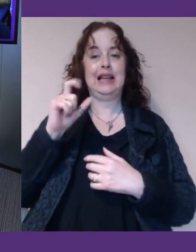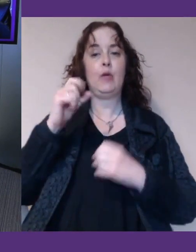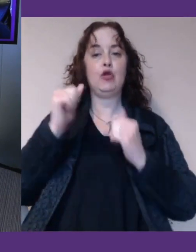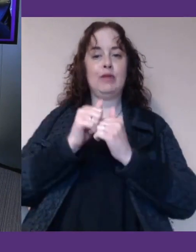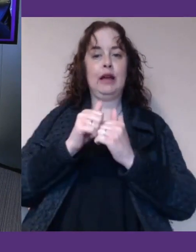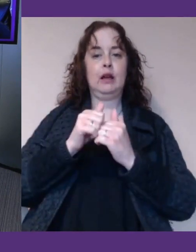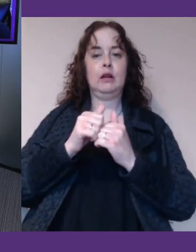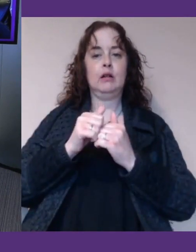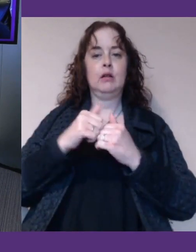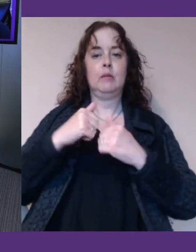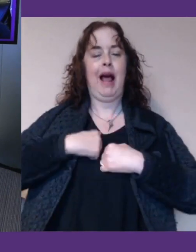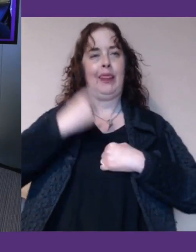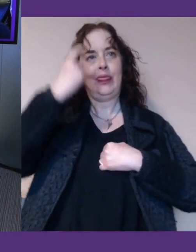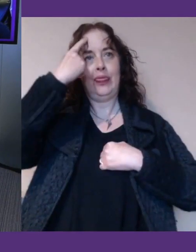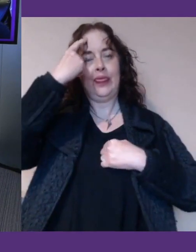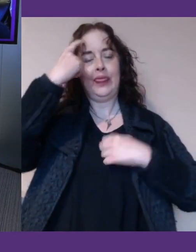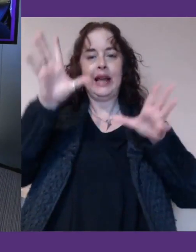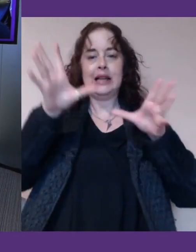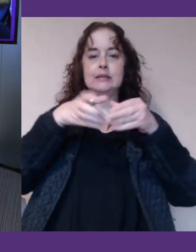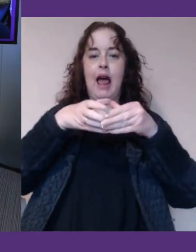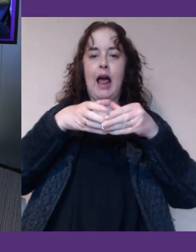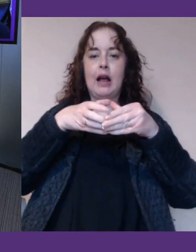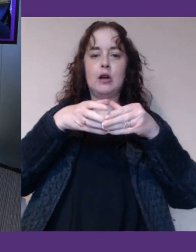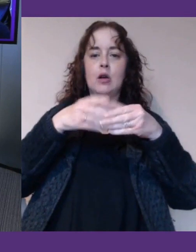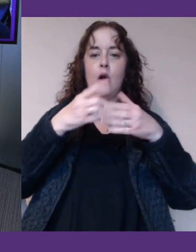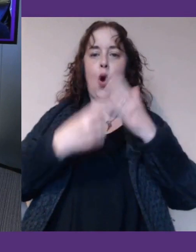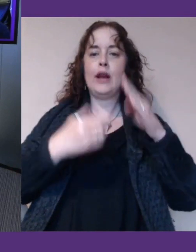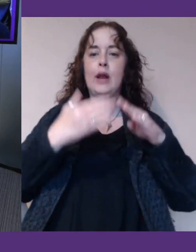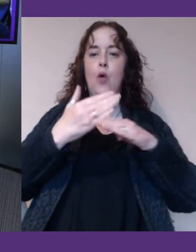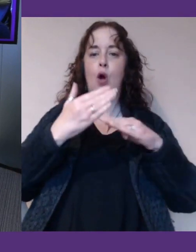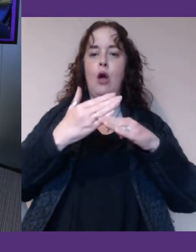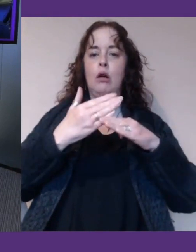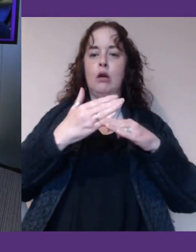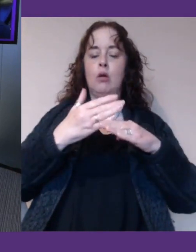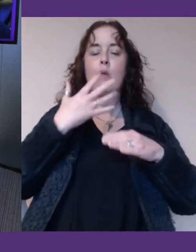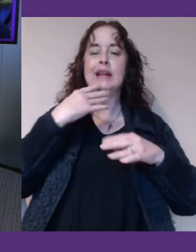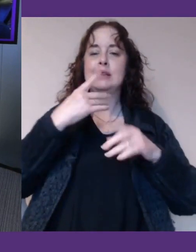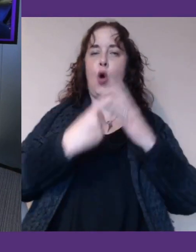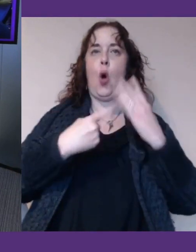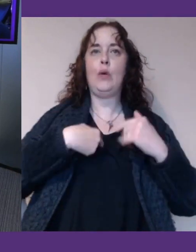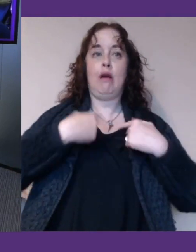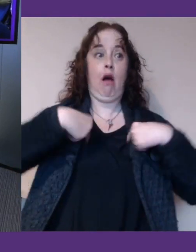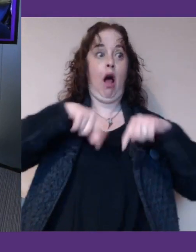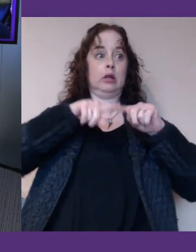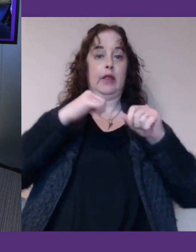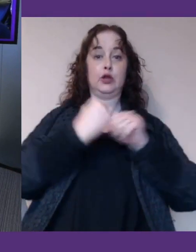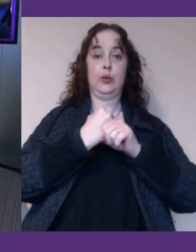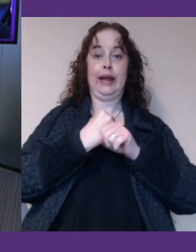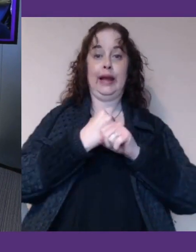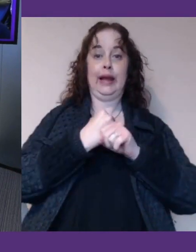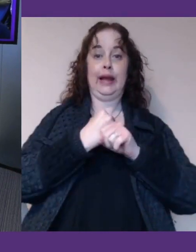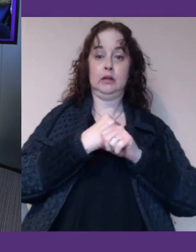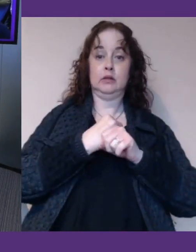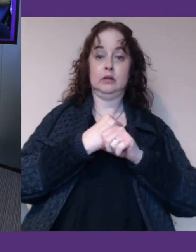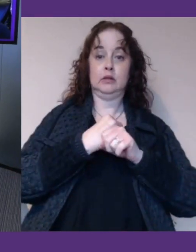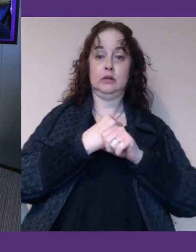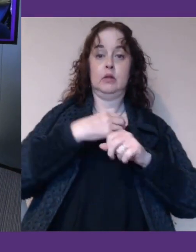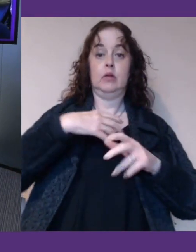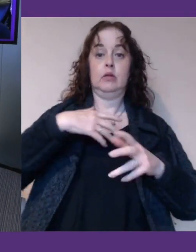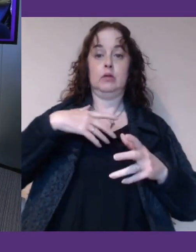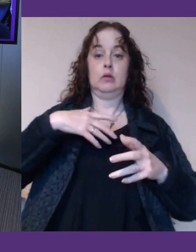really only work when it's not just the think tankers who are doing it. It has to be really a network.